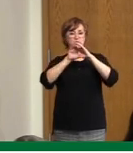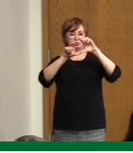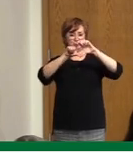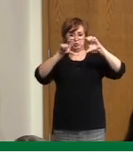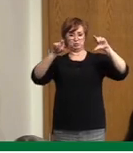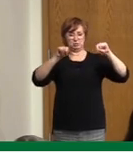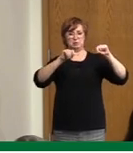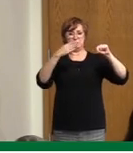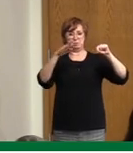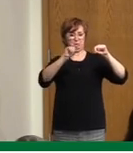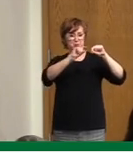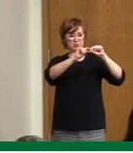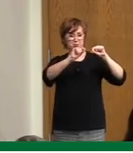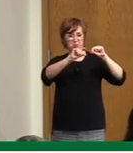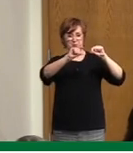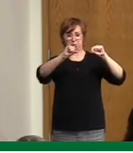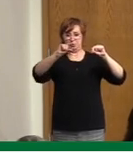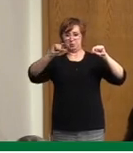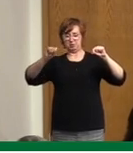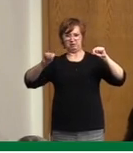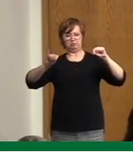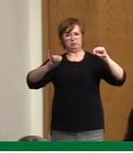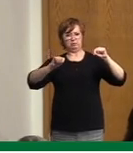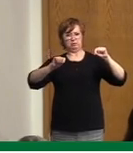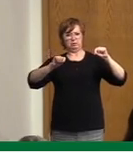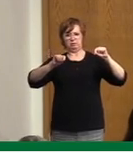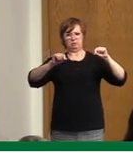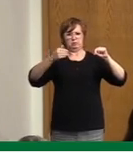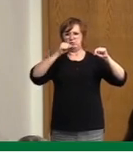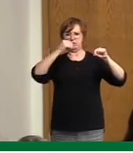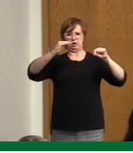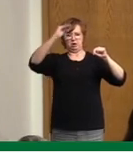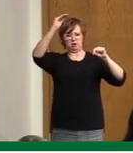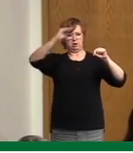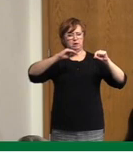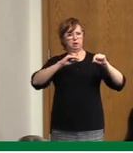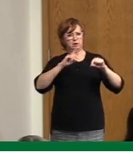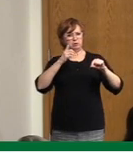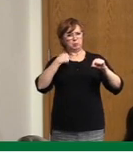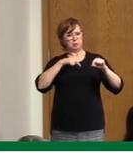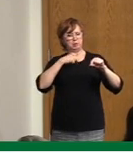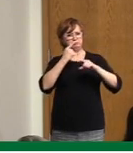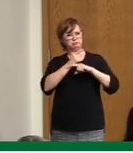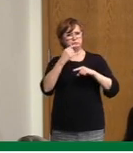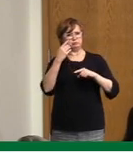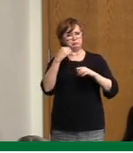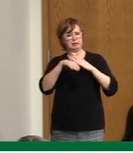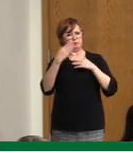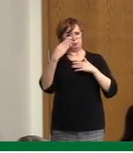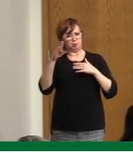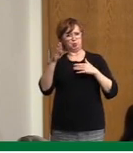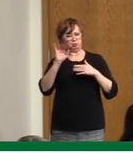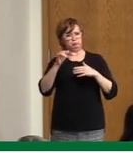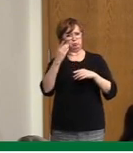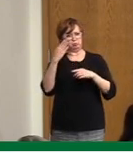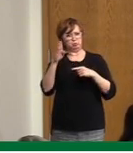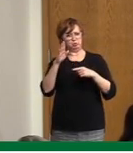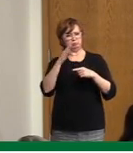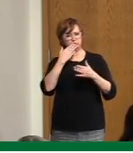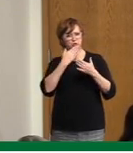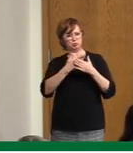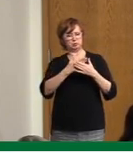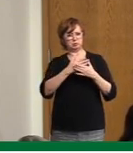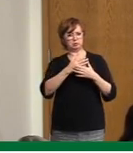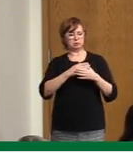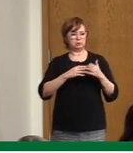So can you speak to how effectively that has made a difference? Yeah. So obviously the modeling projects everything,